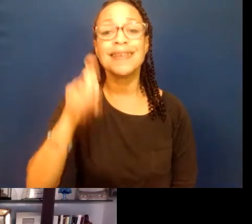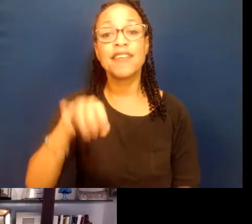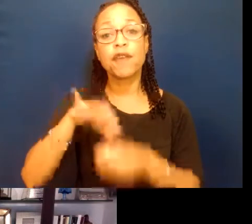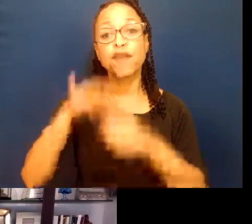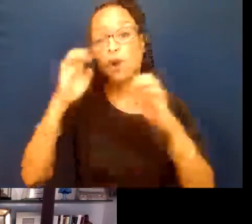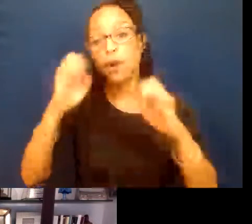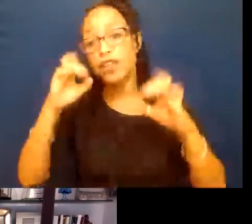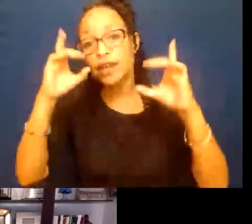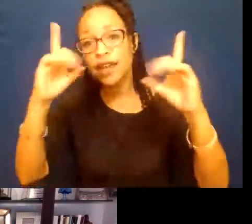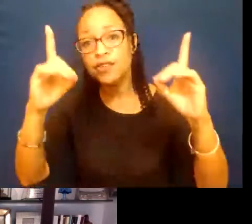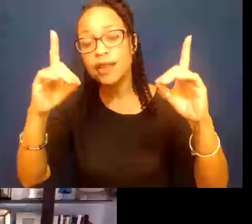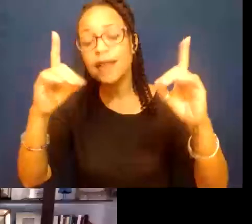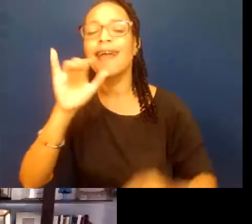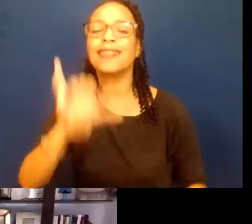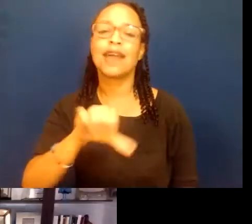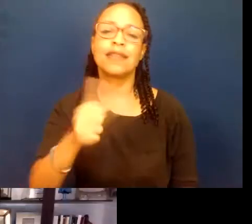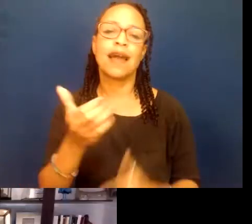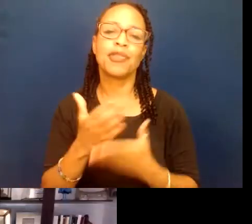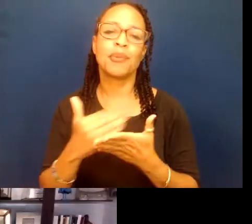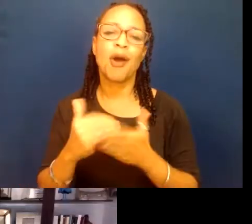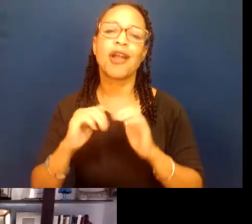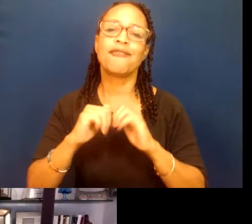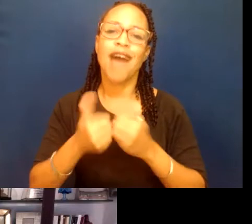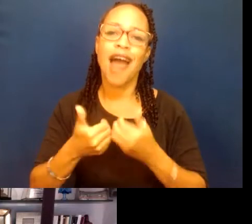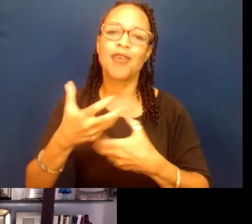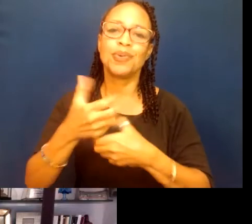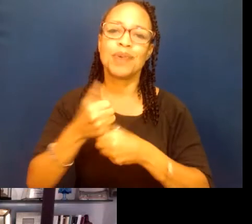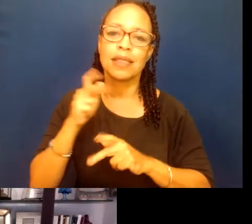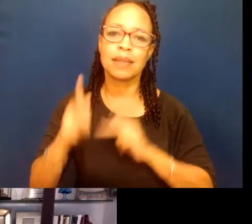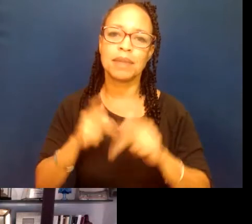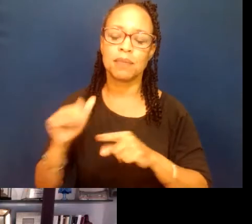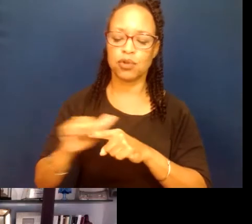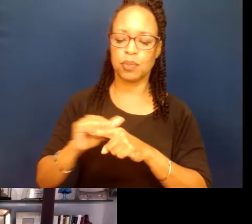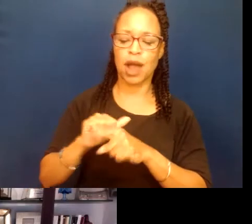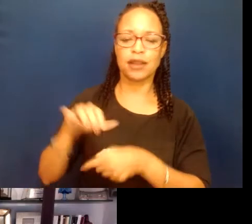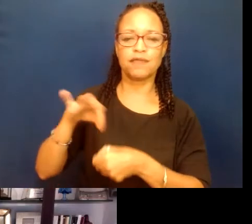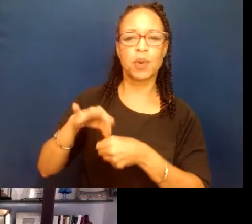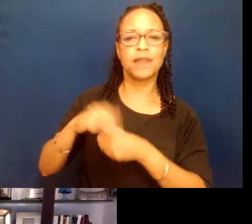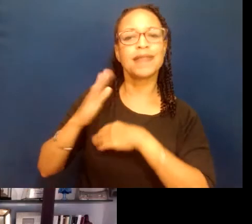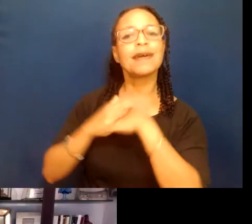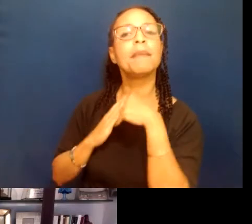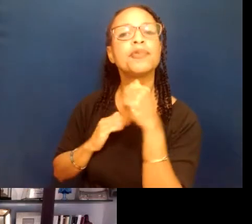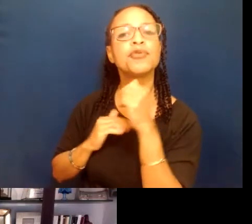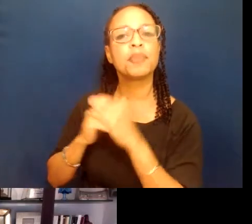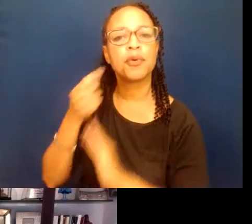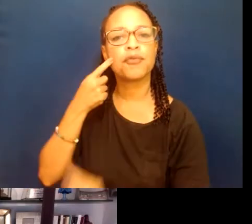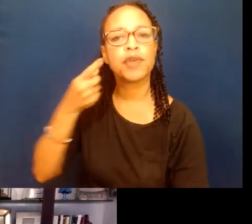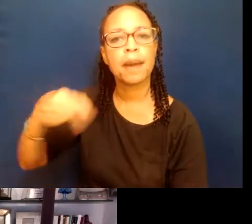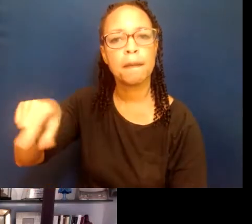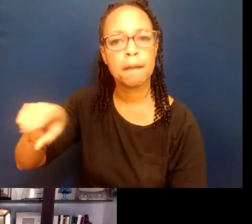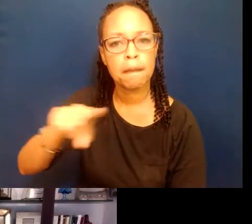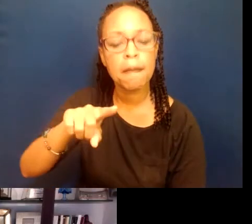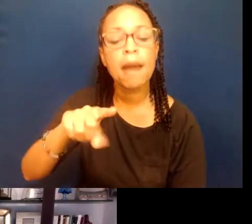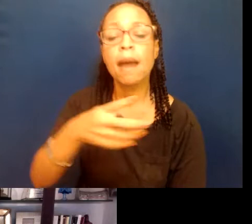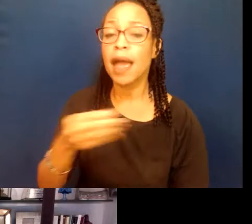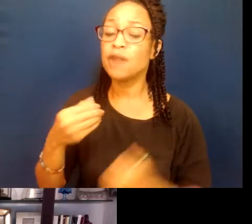And that's the other part of how you really get these people to practice voting that is comfortable for them. And ultimately, we